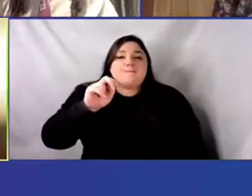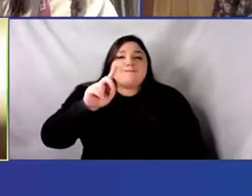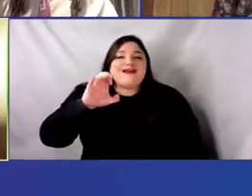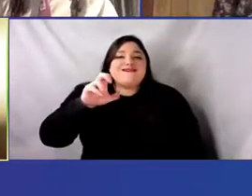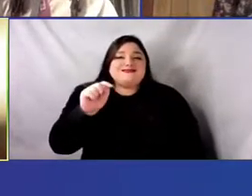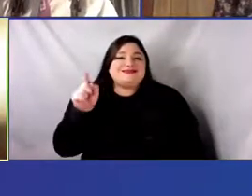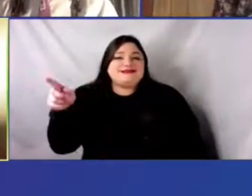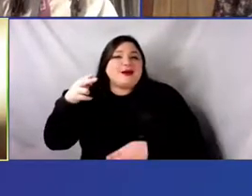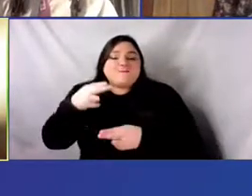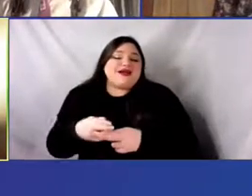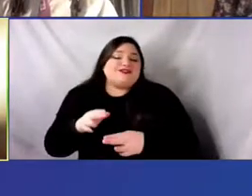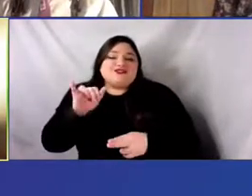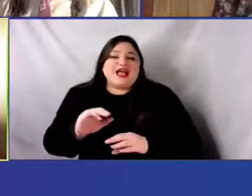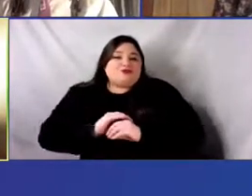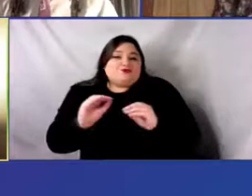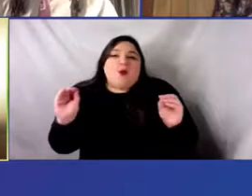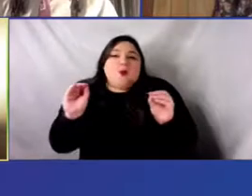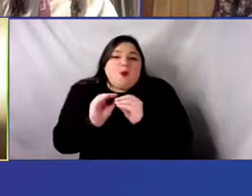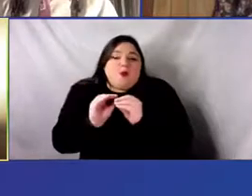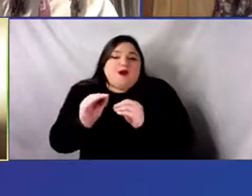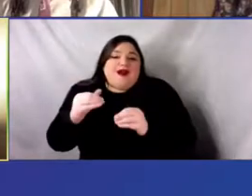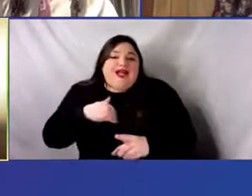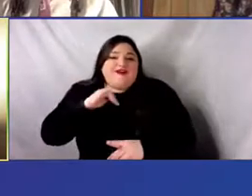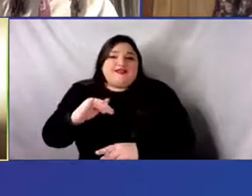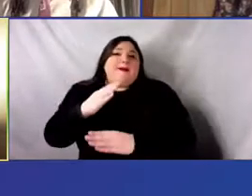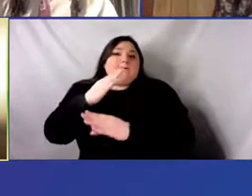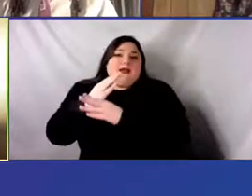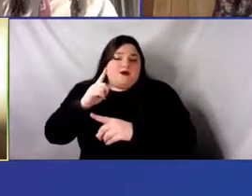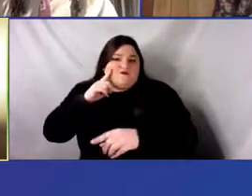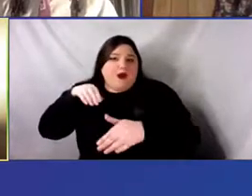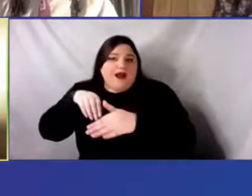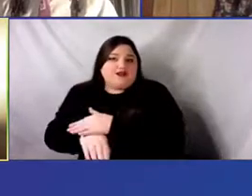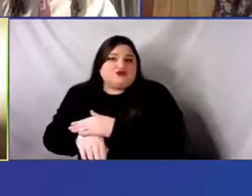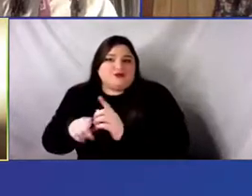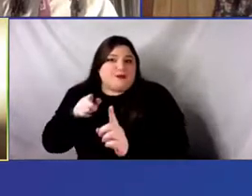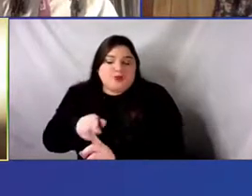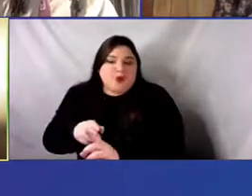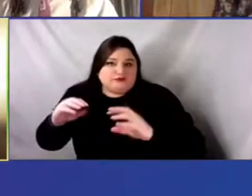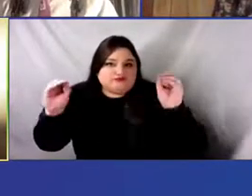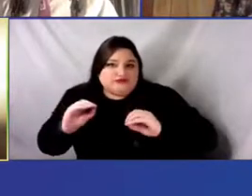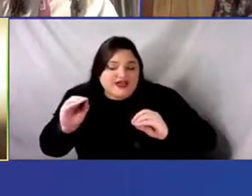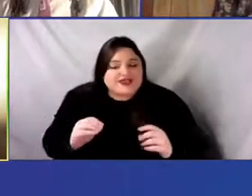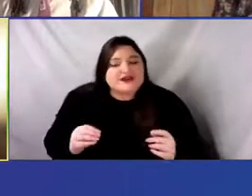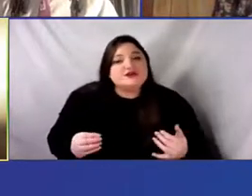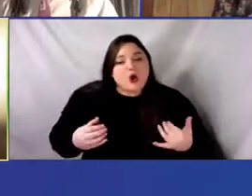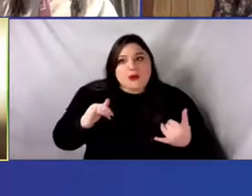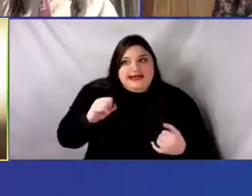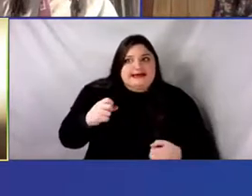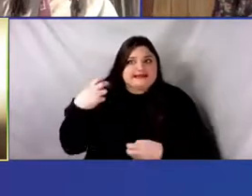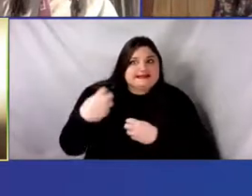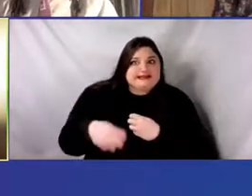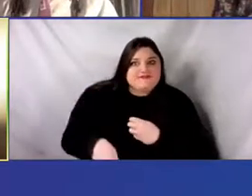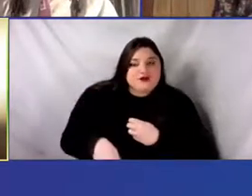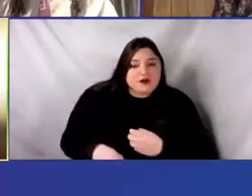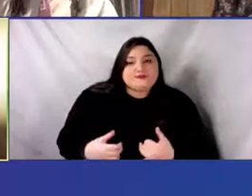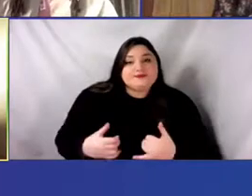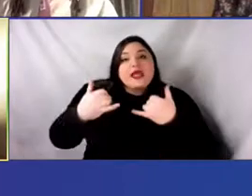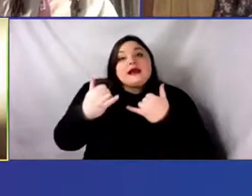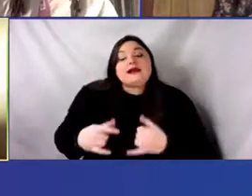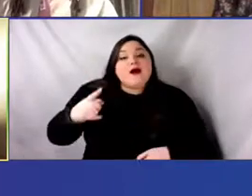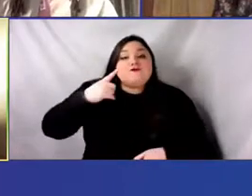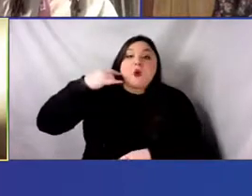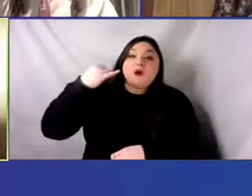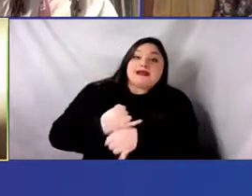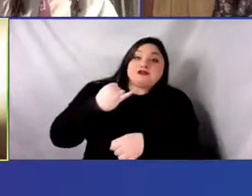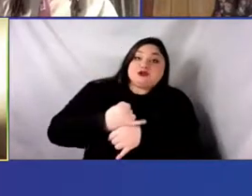to emerge into? Um, so it's very, very difficult. And also for institutions now, they have to rely more on corporations.